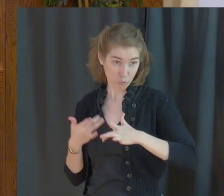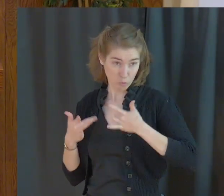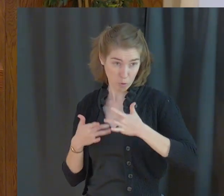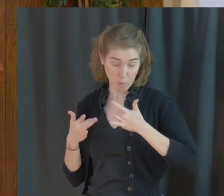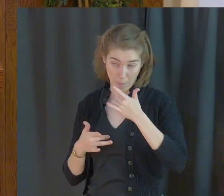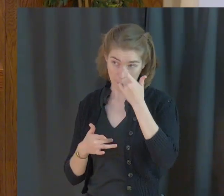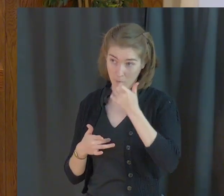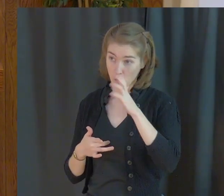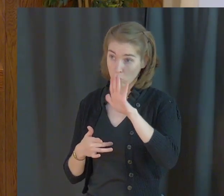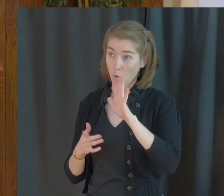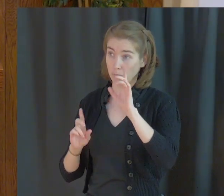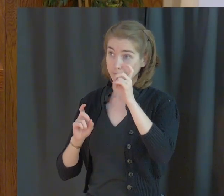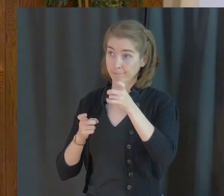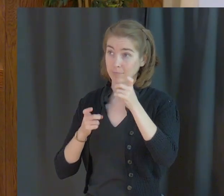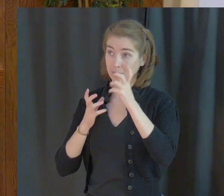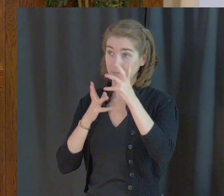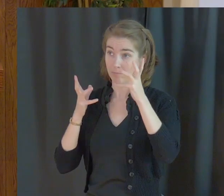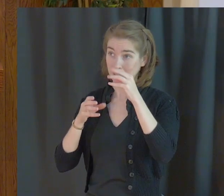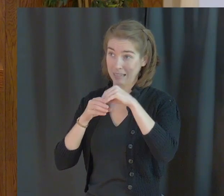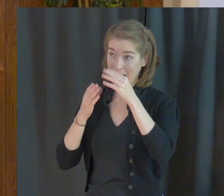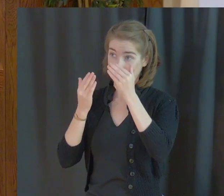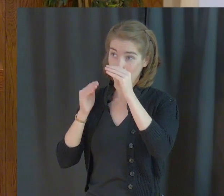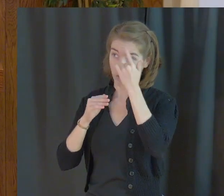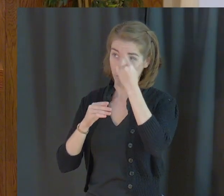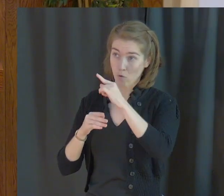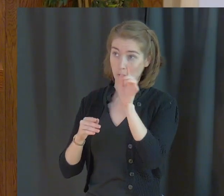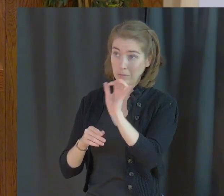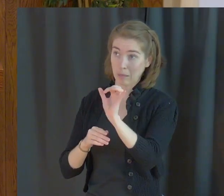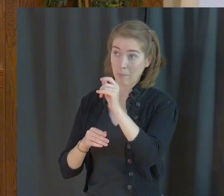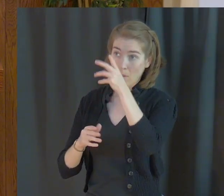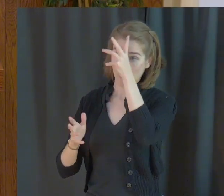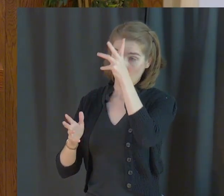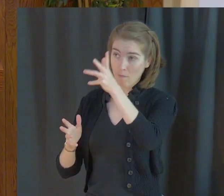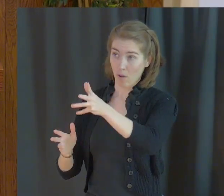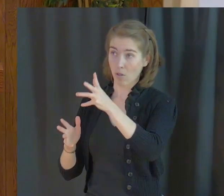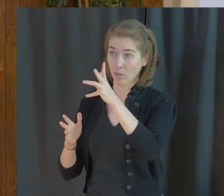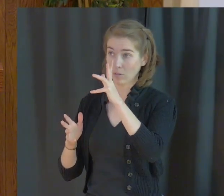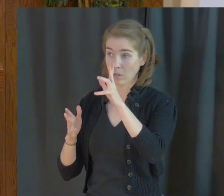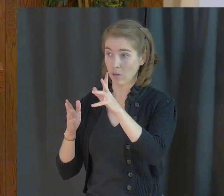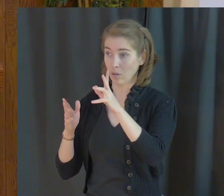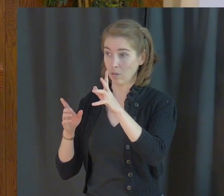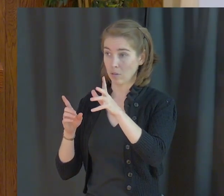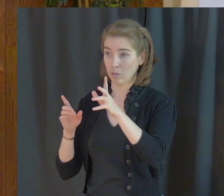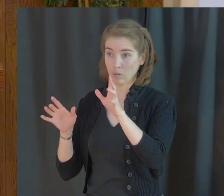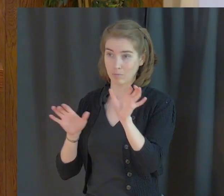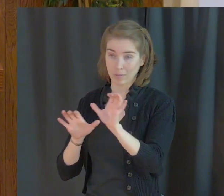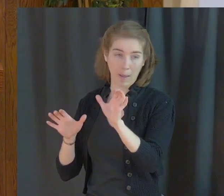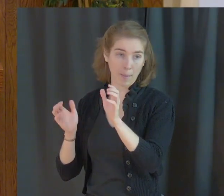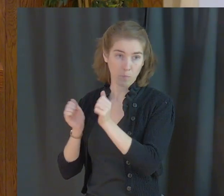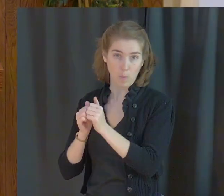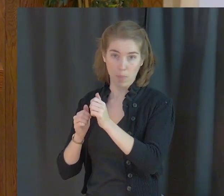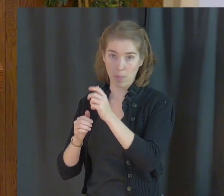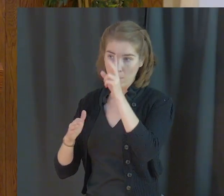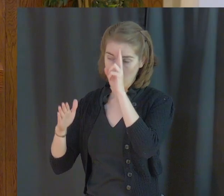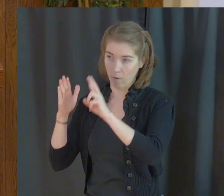For indeed, your reward is great in heaven. For in like manner, their fathers did to the prophets.